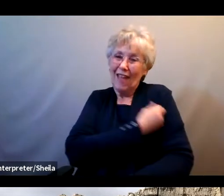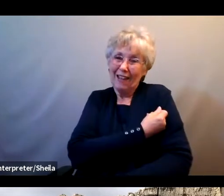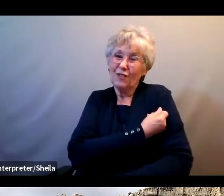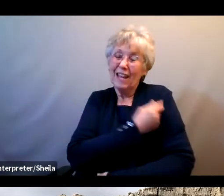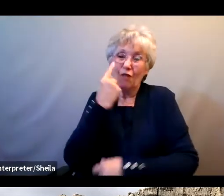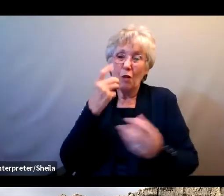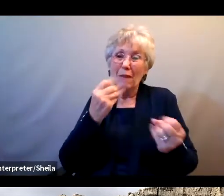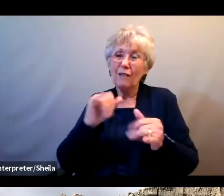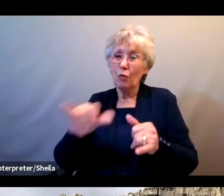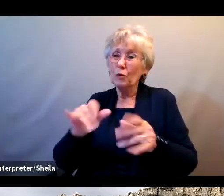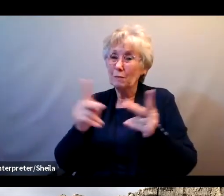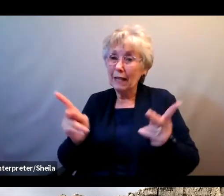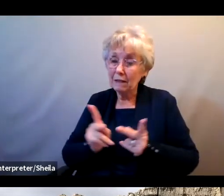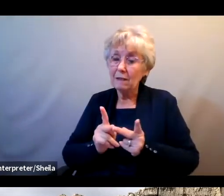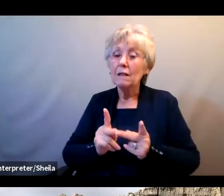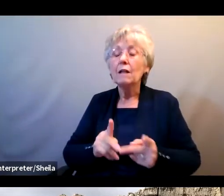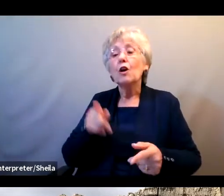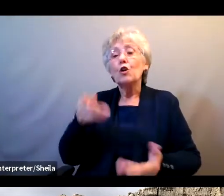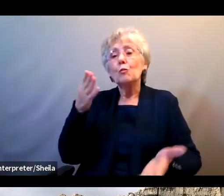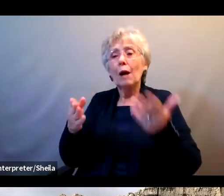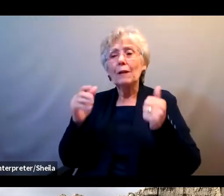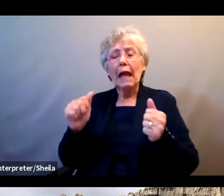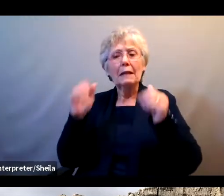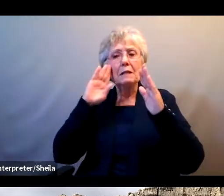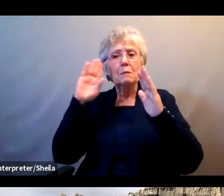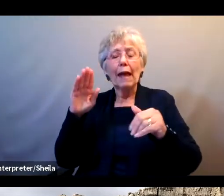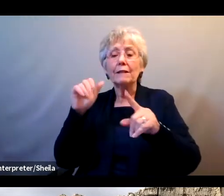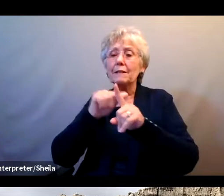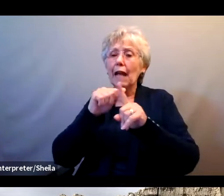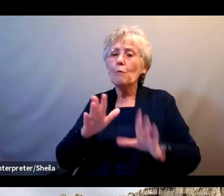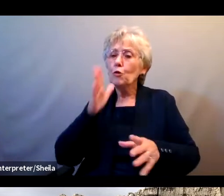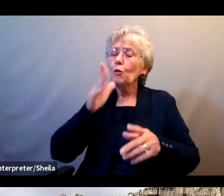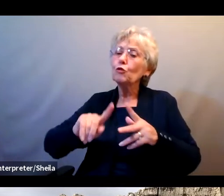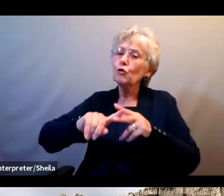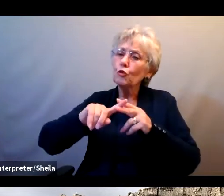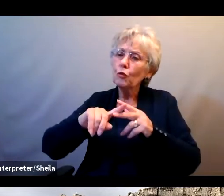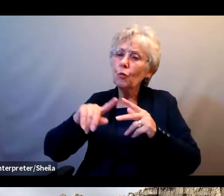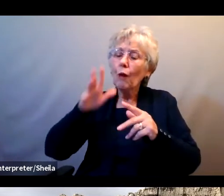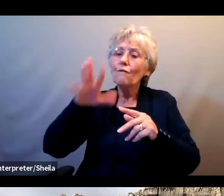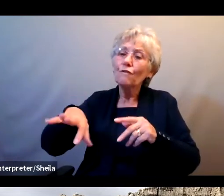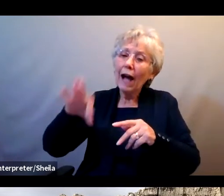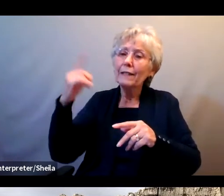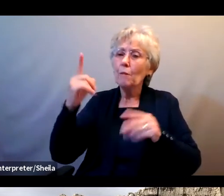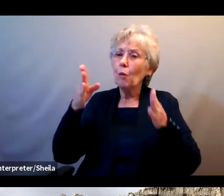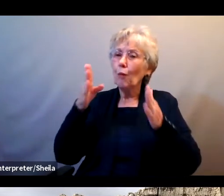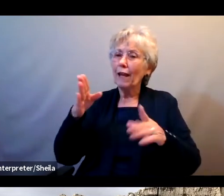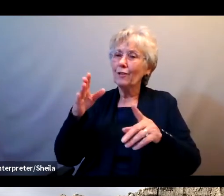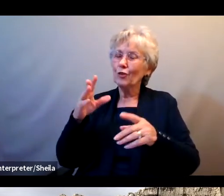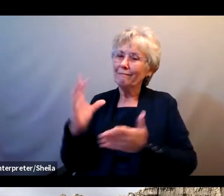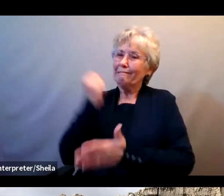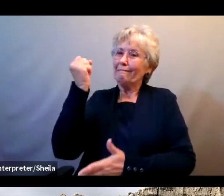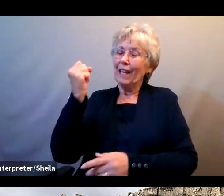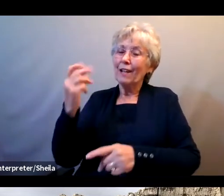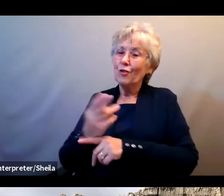you can probably anticipate that scammers will try to start, or will find a way to take advantage of this new